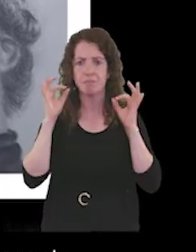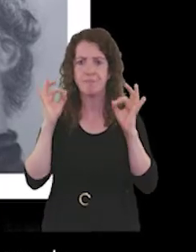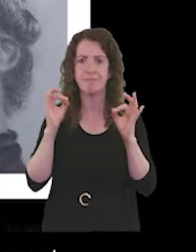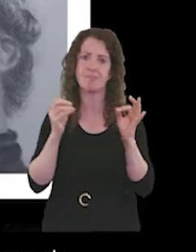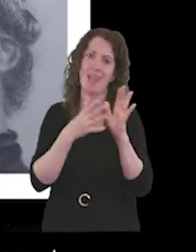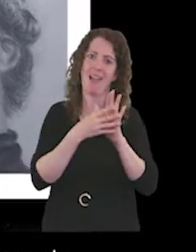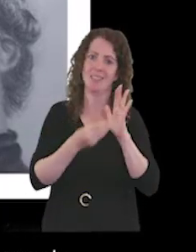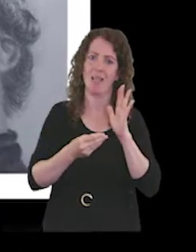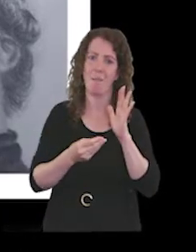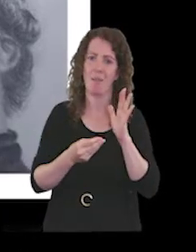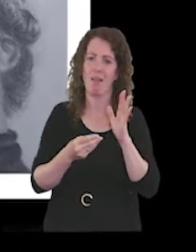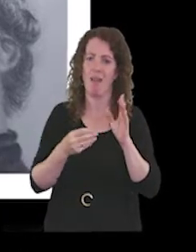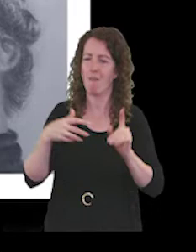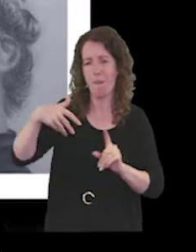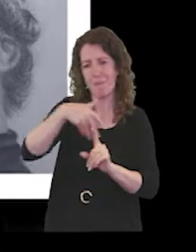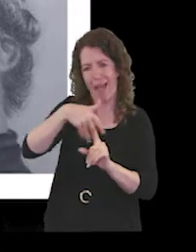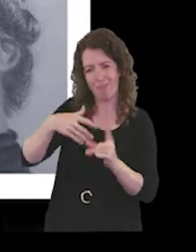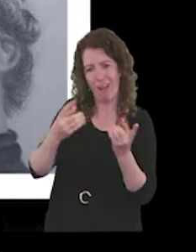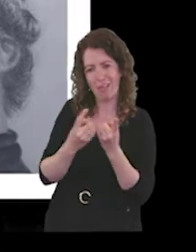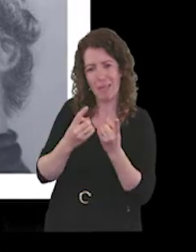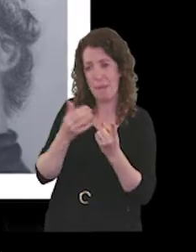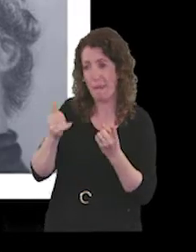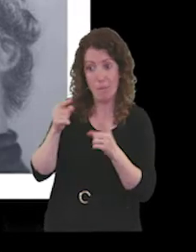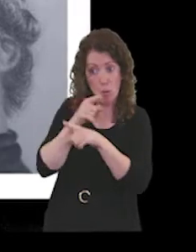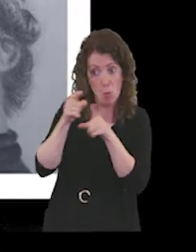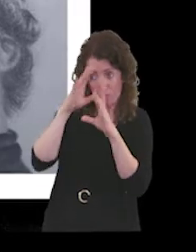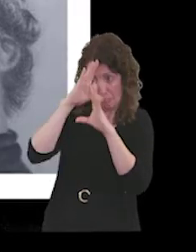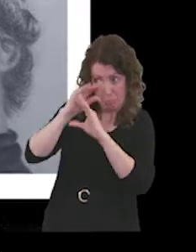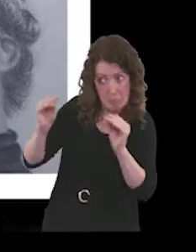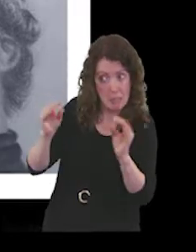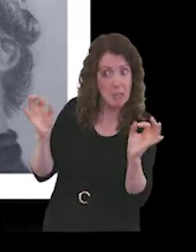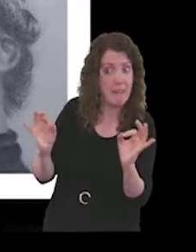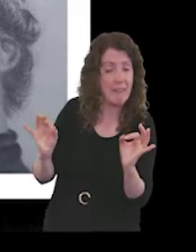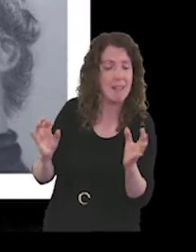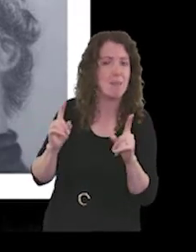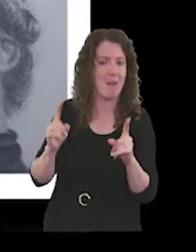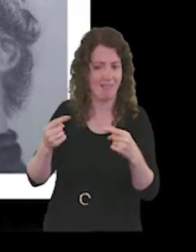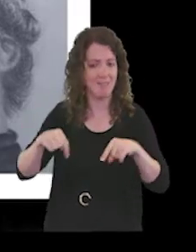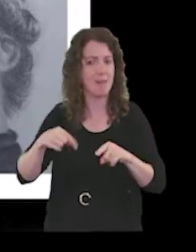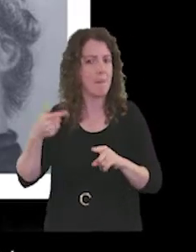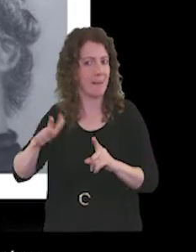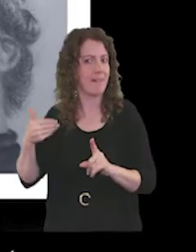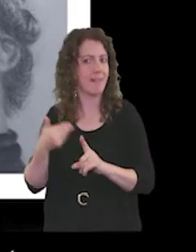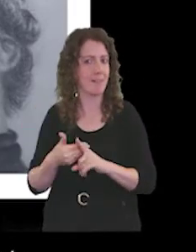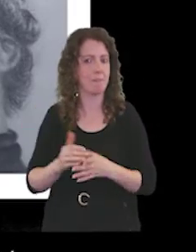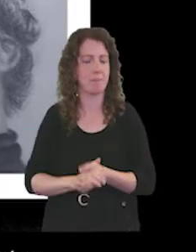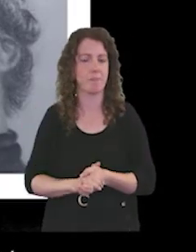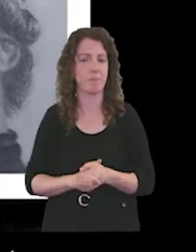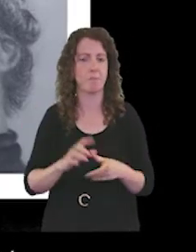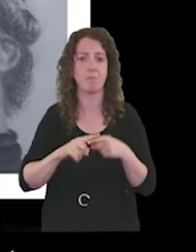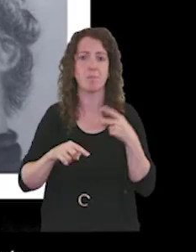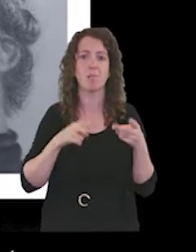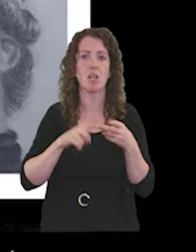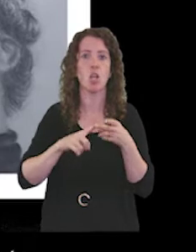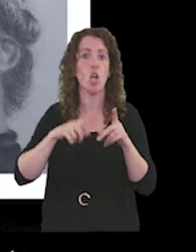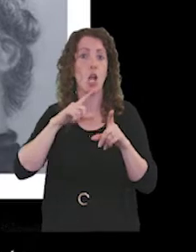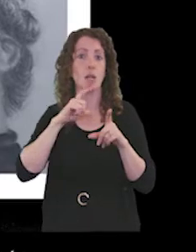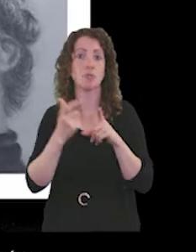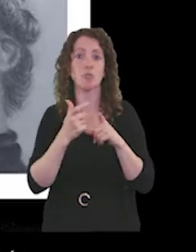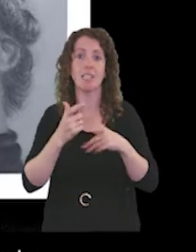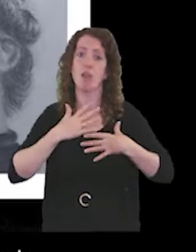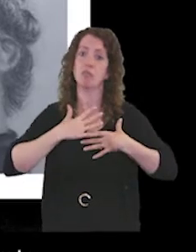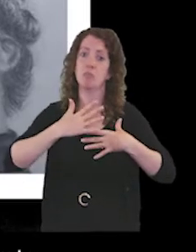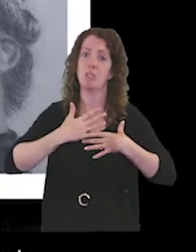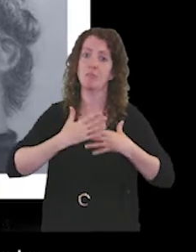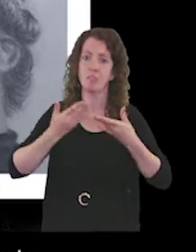perhaps behind the scenes things that the organisation is involved in. Our community respiratory physiotherapy